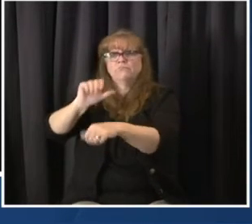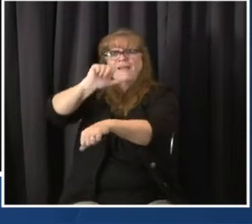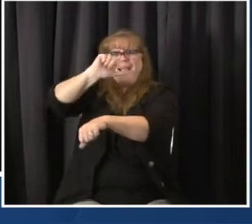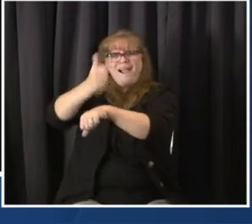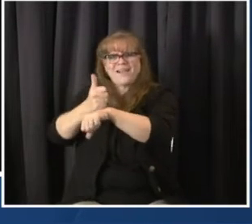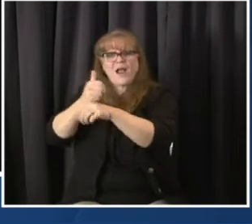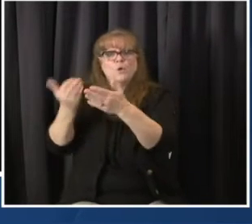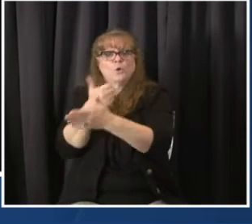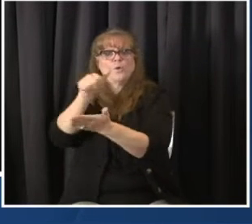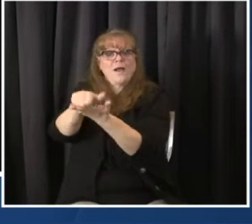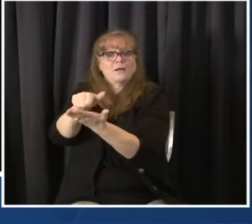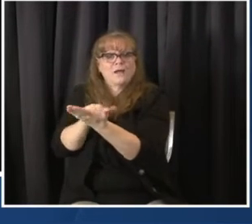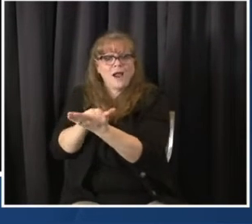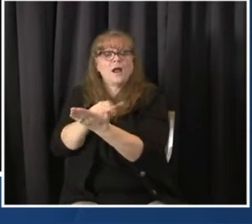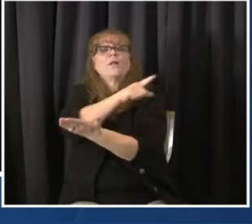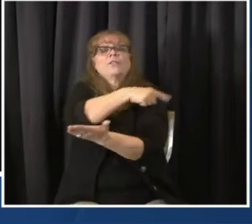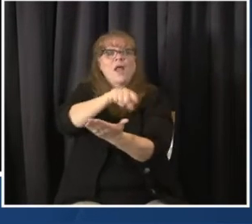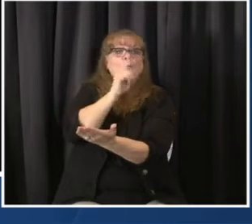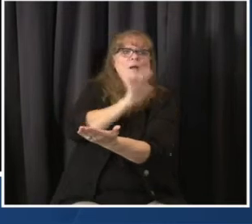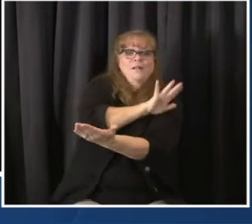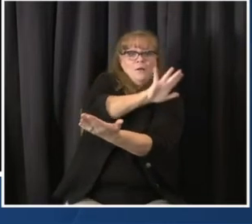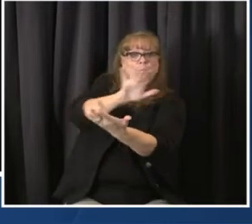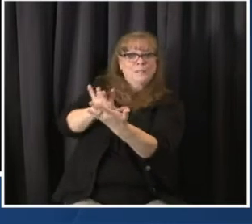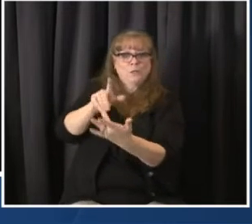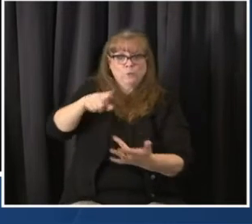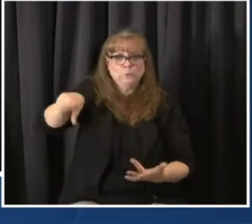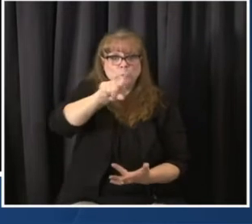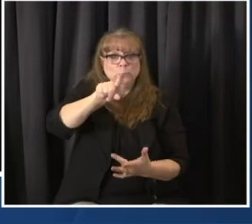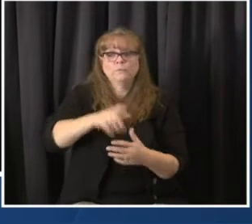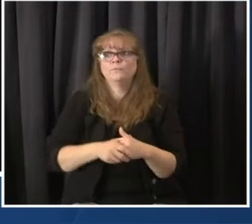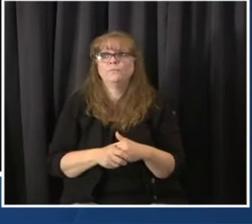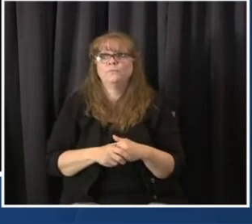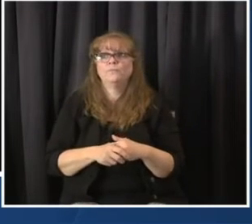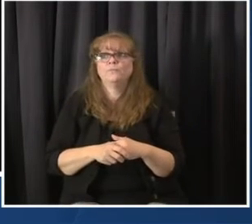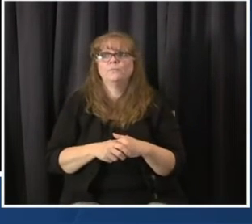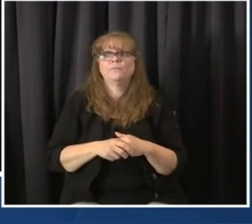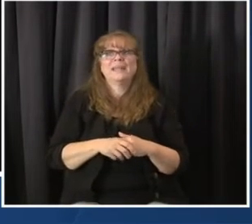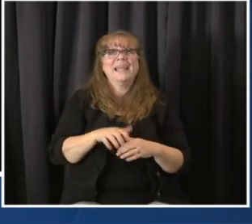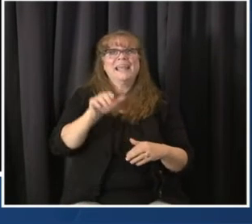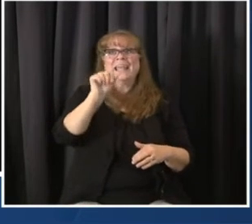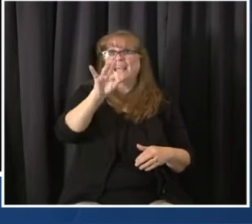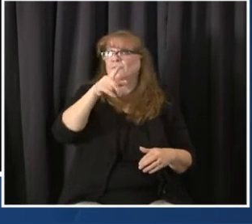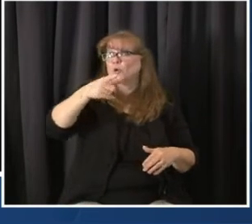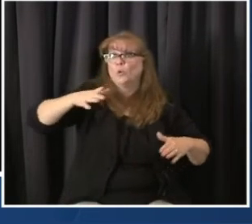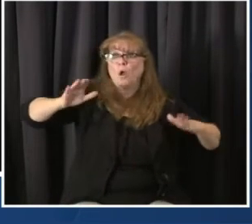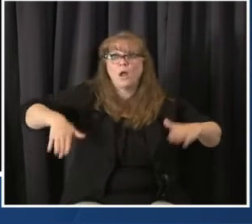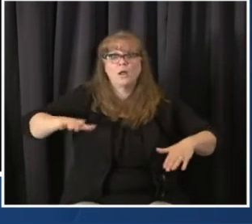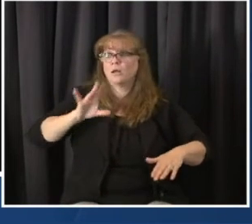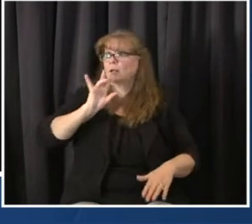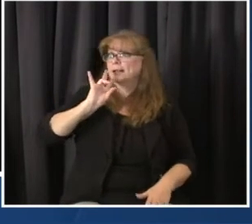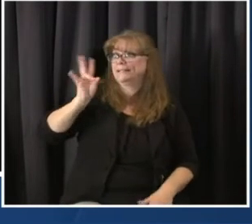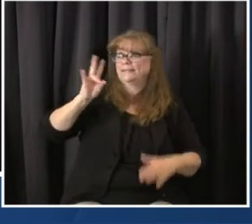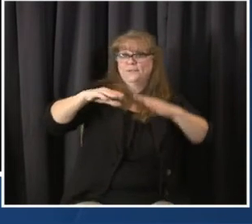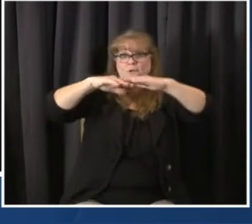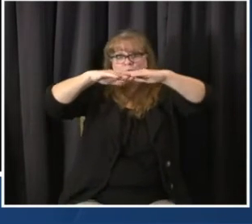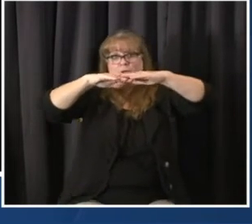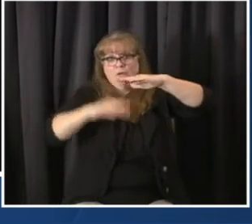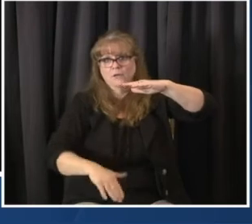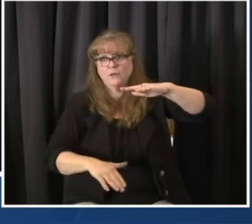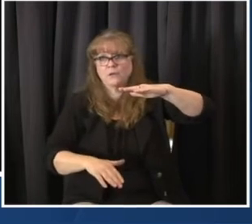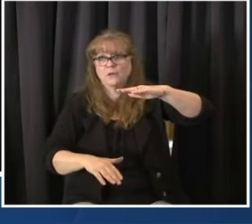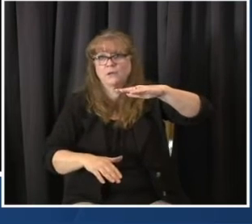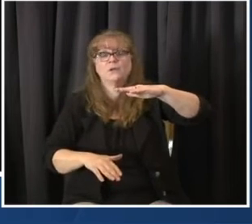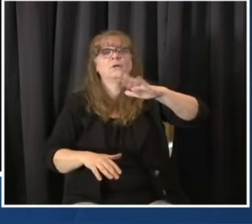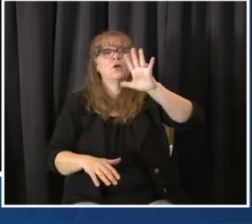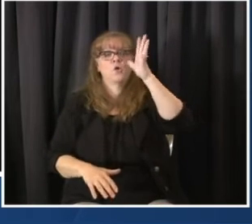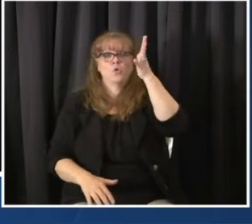up, no, no reason to do it yet. If you're not 70 and up, or unless you're a first responder and didn't get it through your work. If you're eligible group, there are